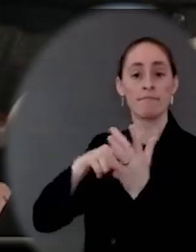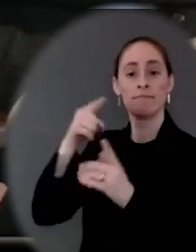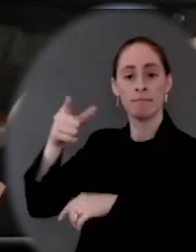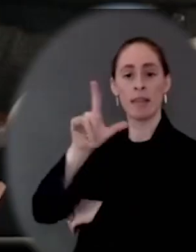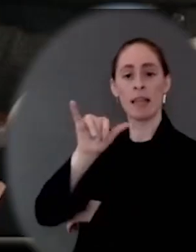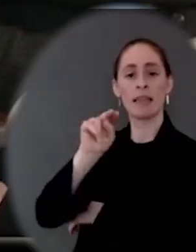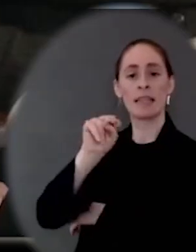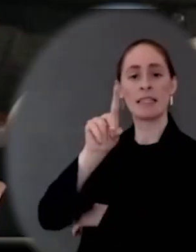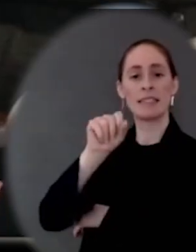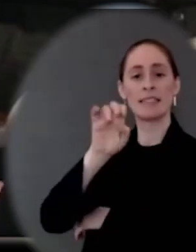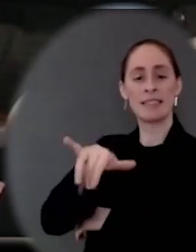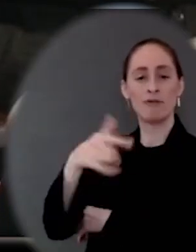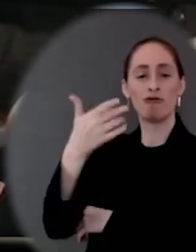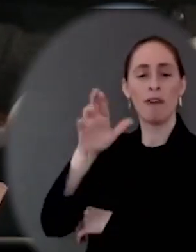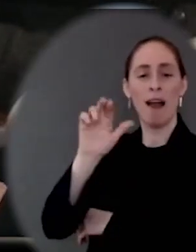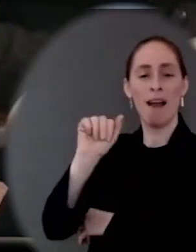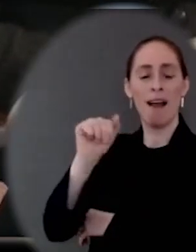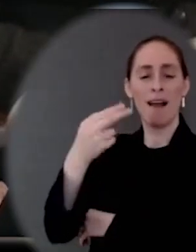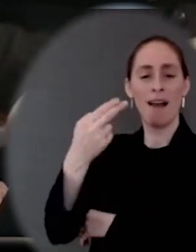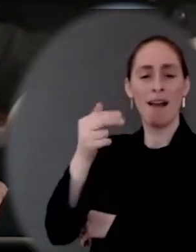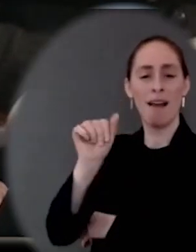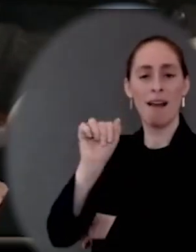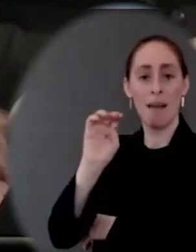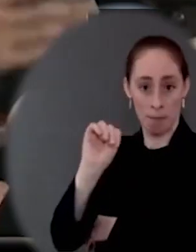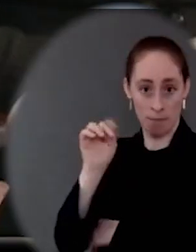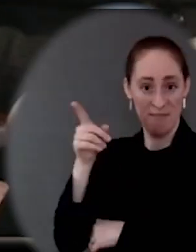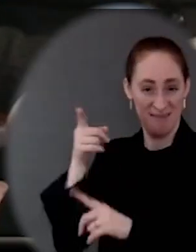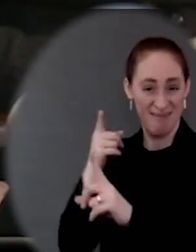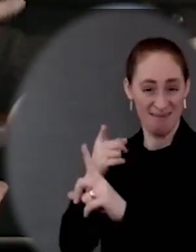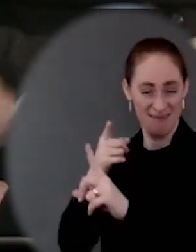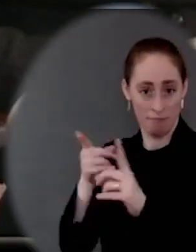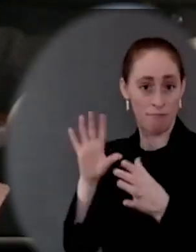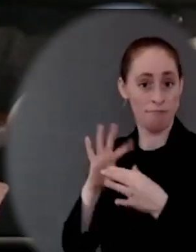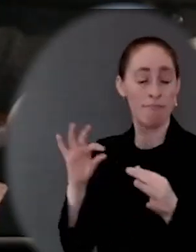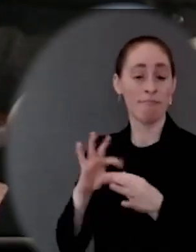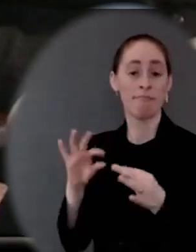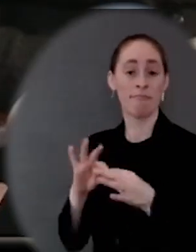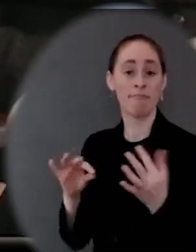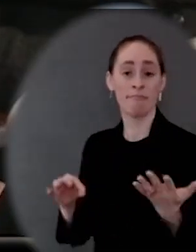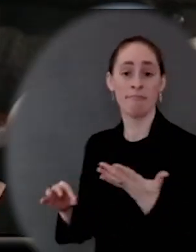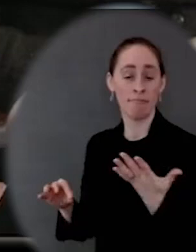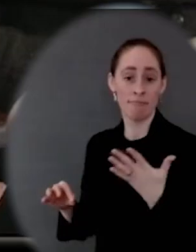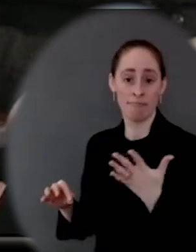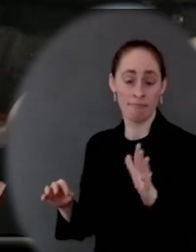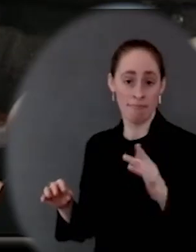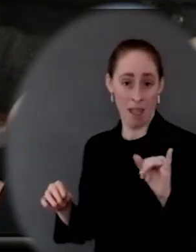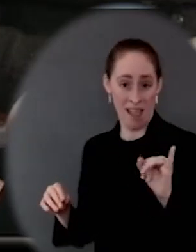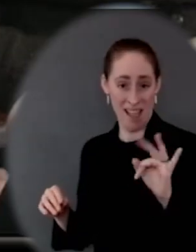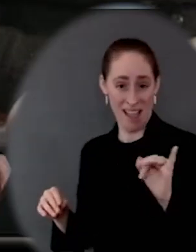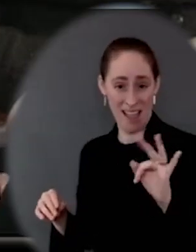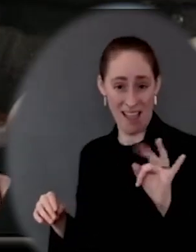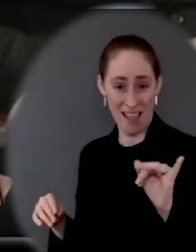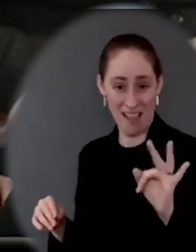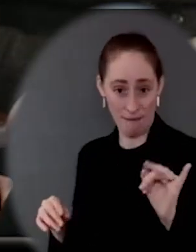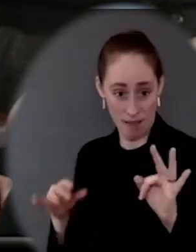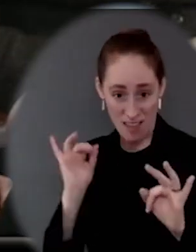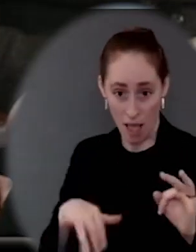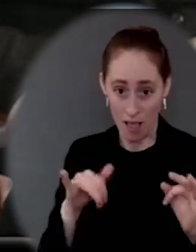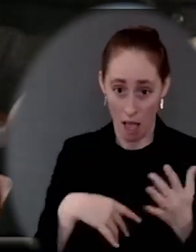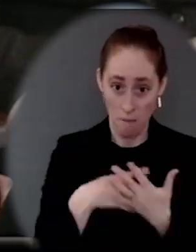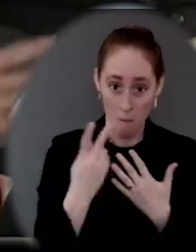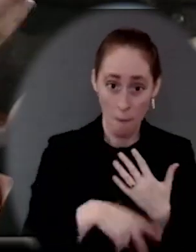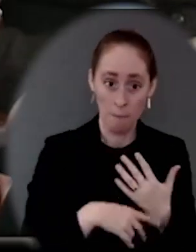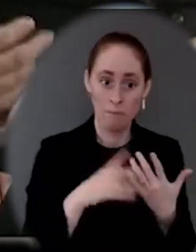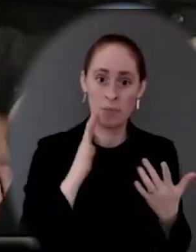you believe these programs are going to go away after one or two years, you shouldn't have a driver's license. We all know child tax credits are not going to go away after a year.